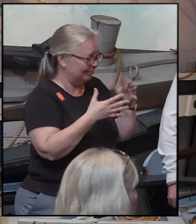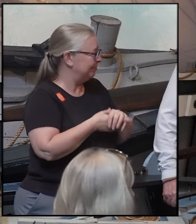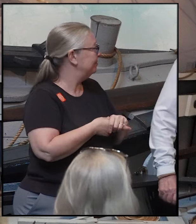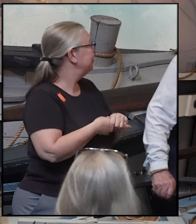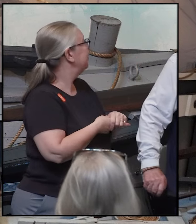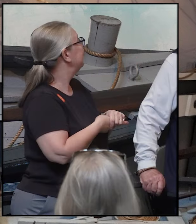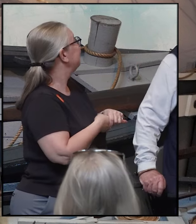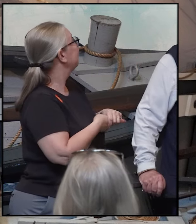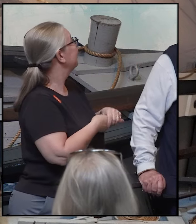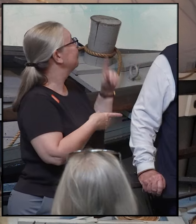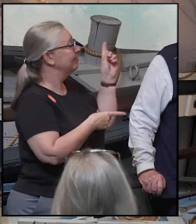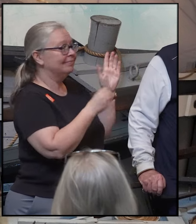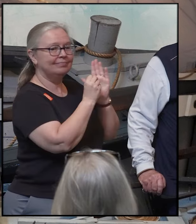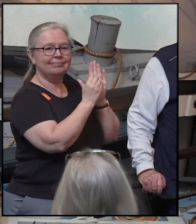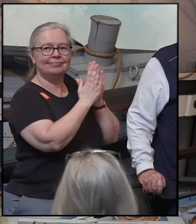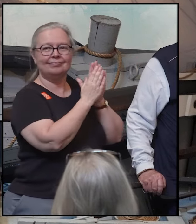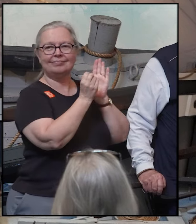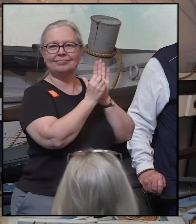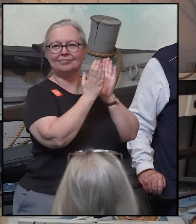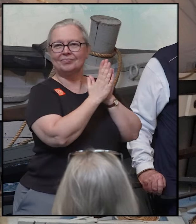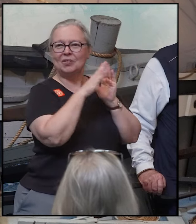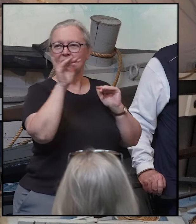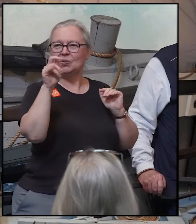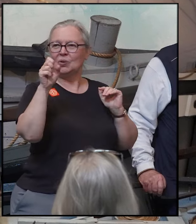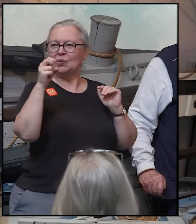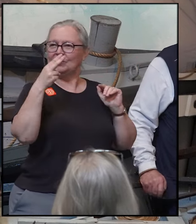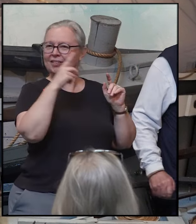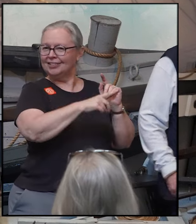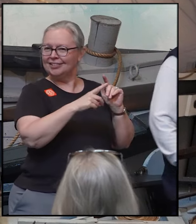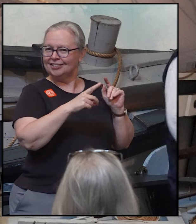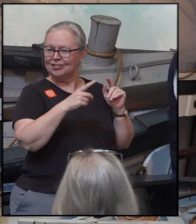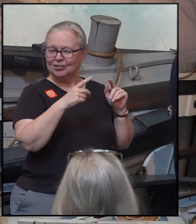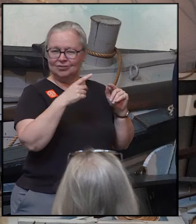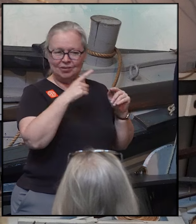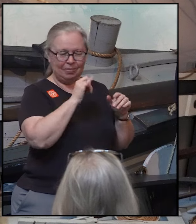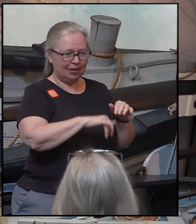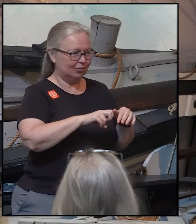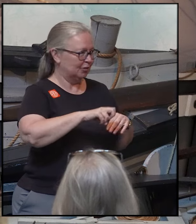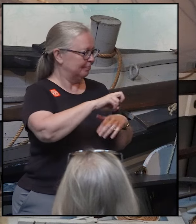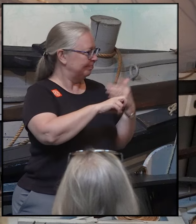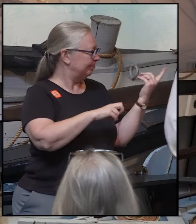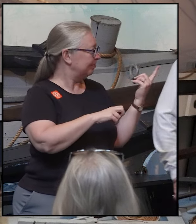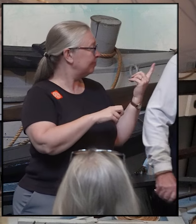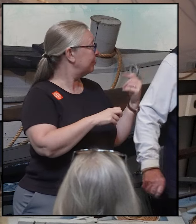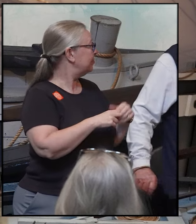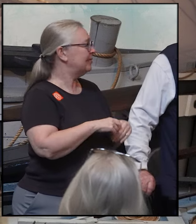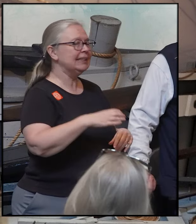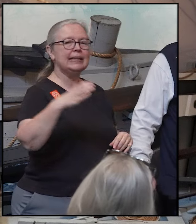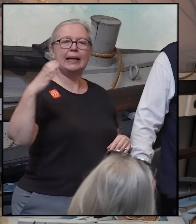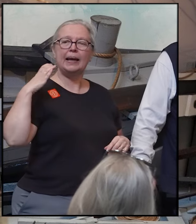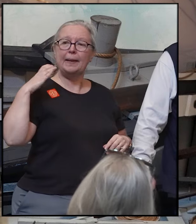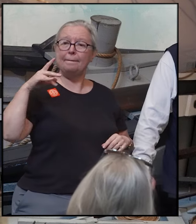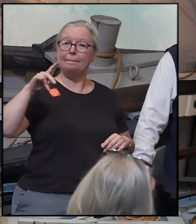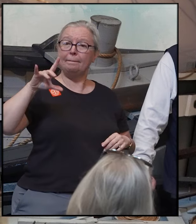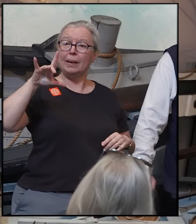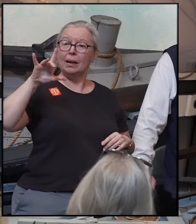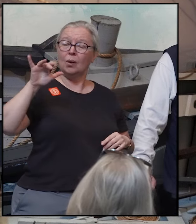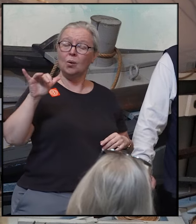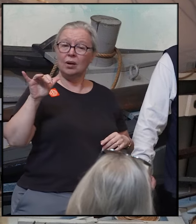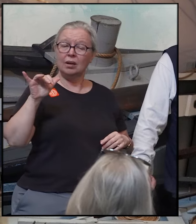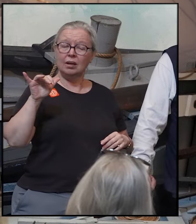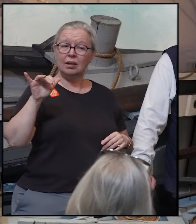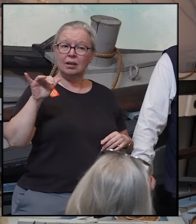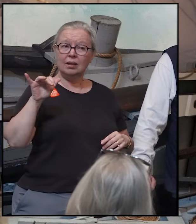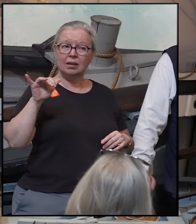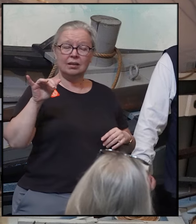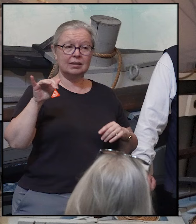This is another entry from Joseph's journal of this trip. Meanwhile, though, Captain Winslow and his family are